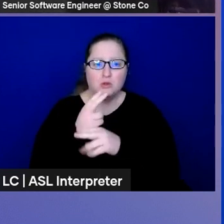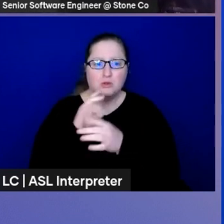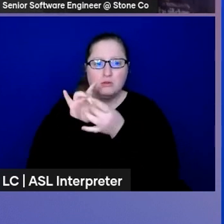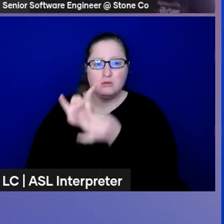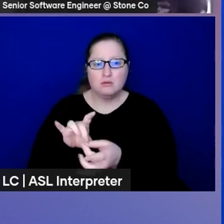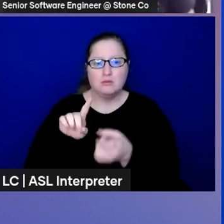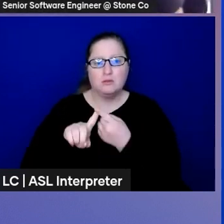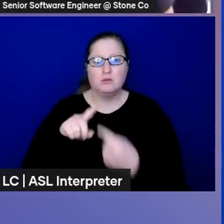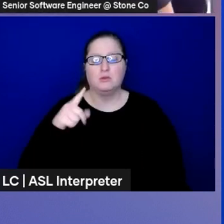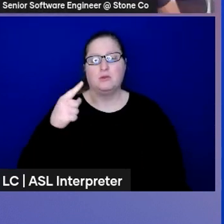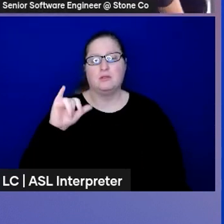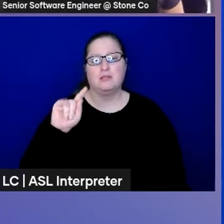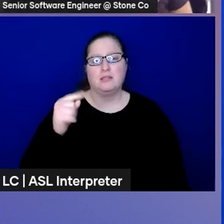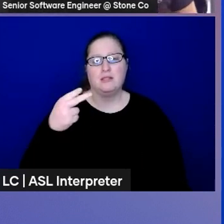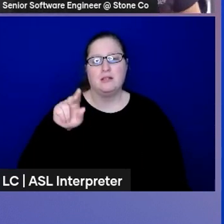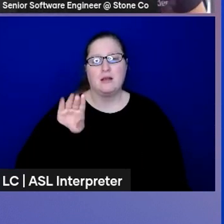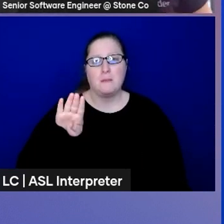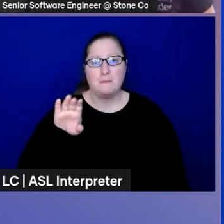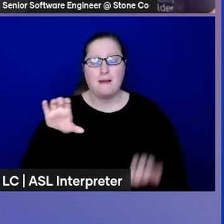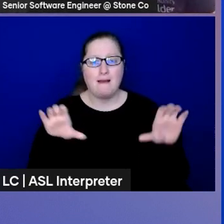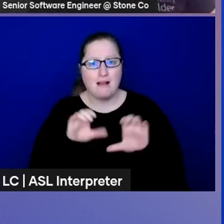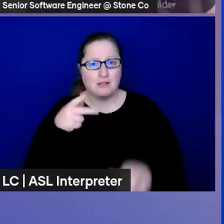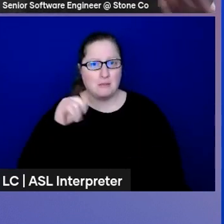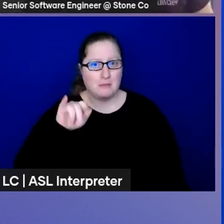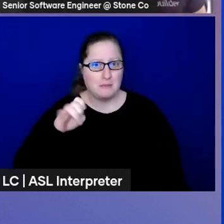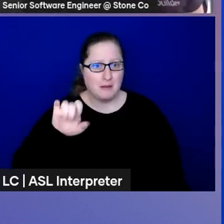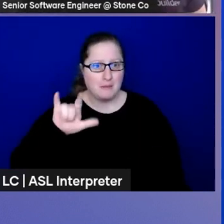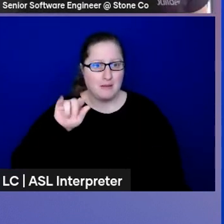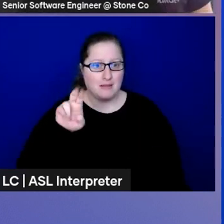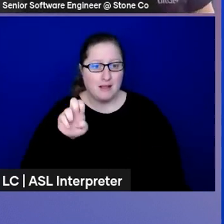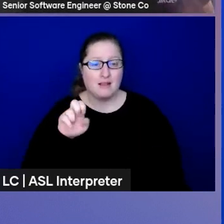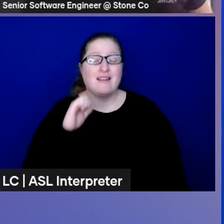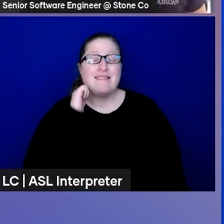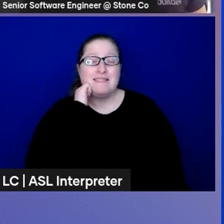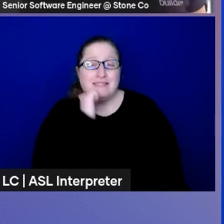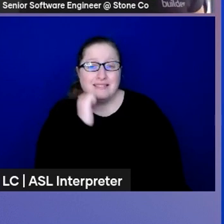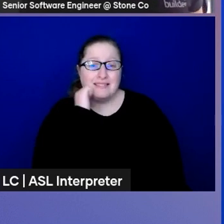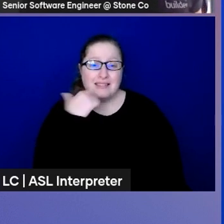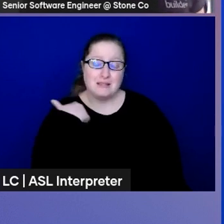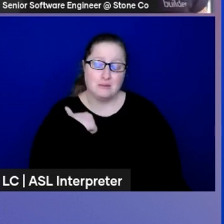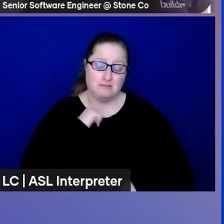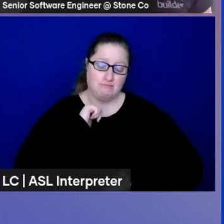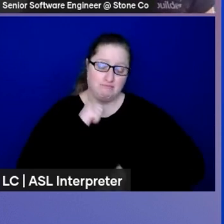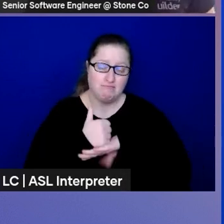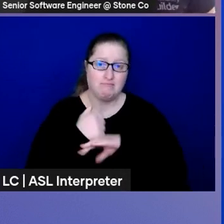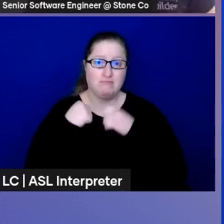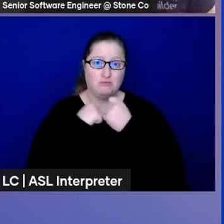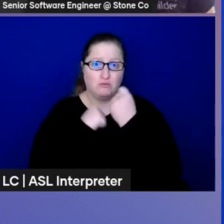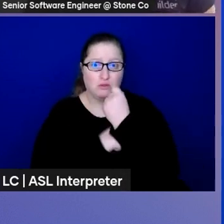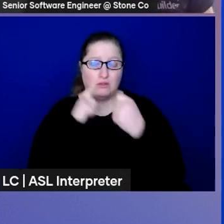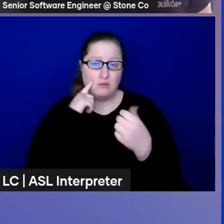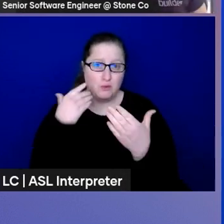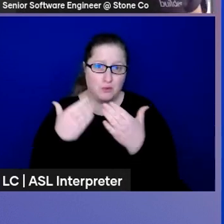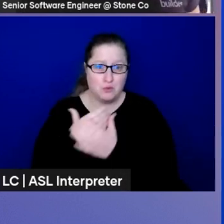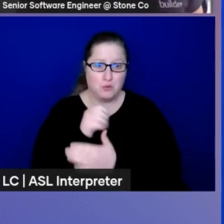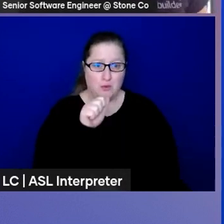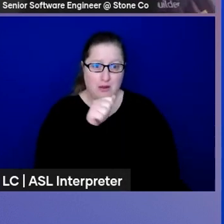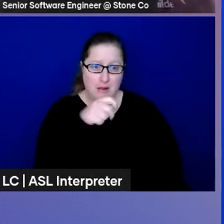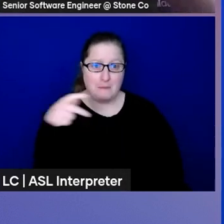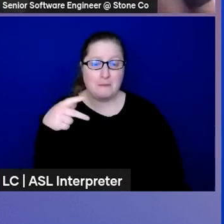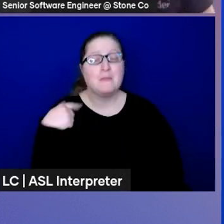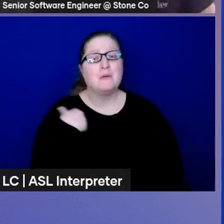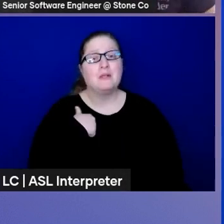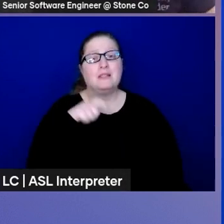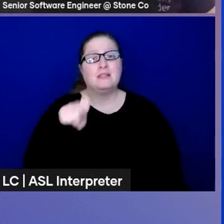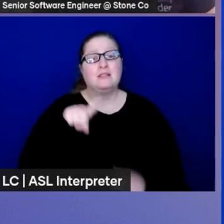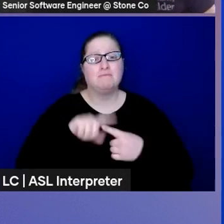pipelines. Almost on a daily basis, we are creating infrastructure for new applications and where we need to create